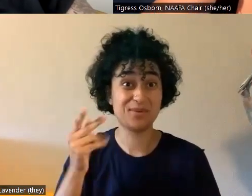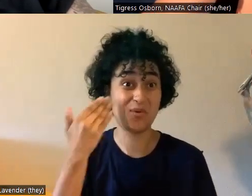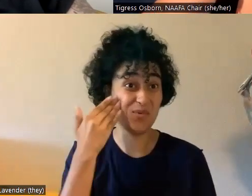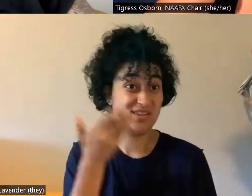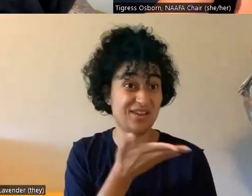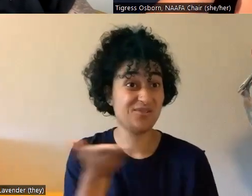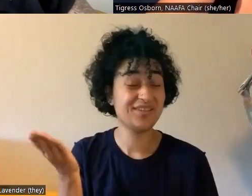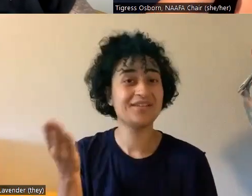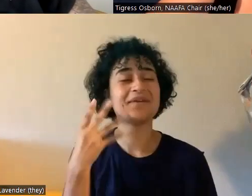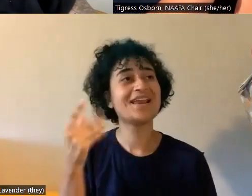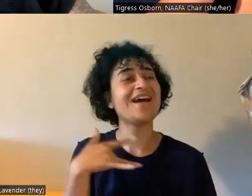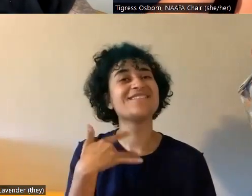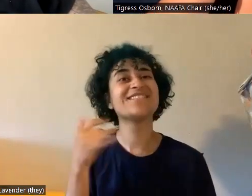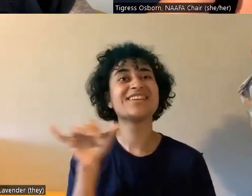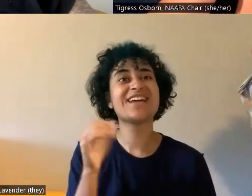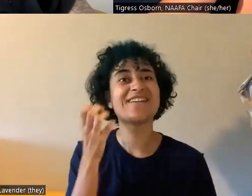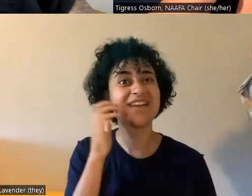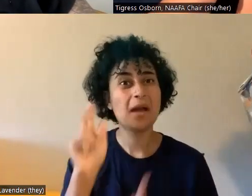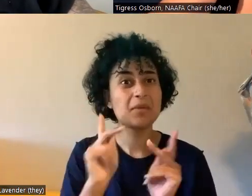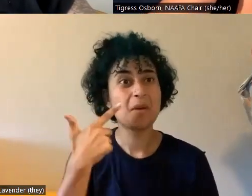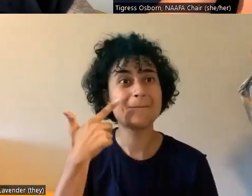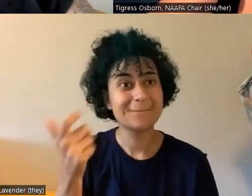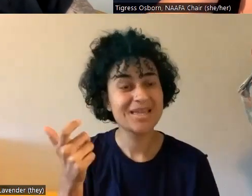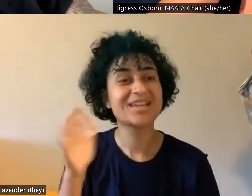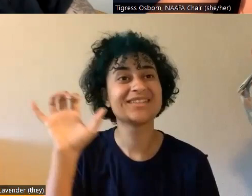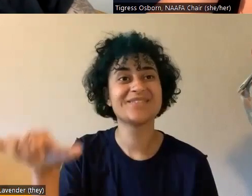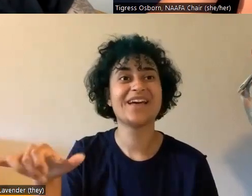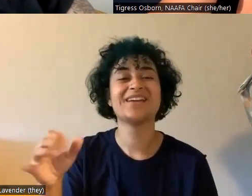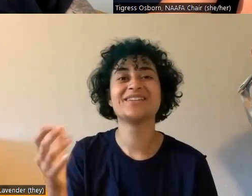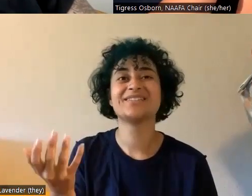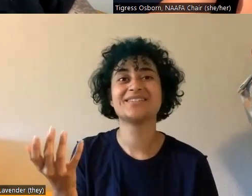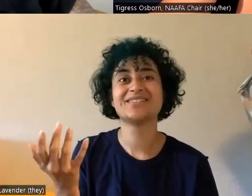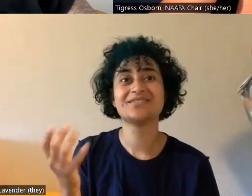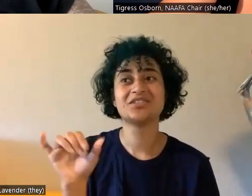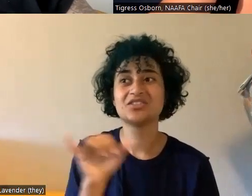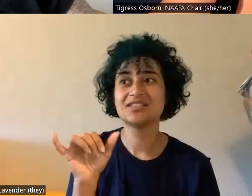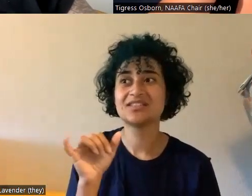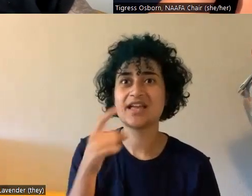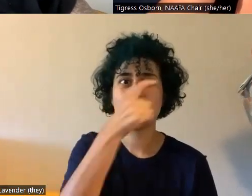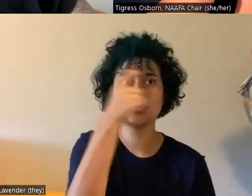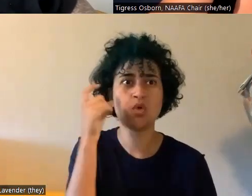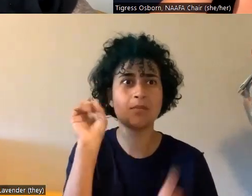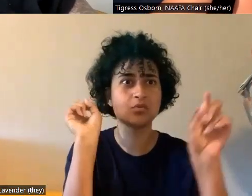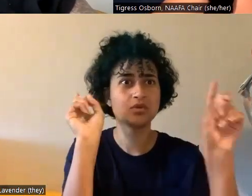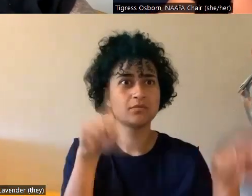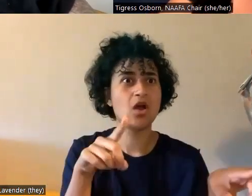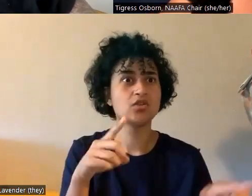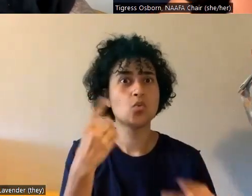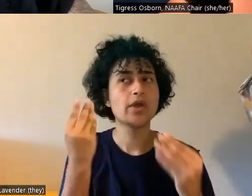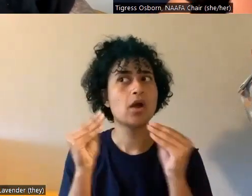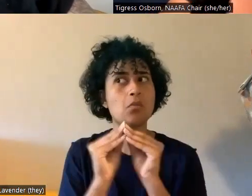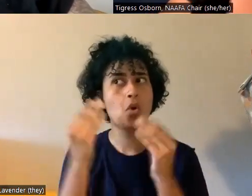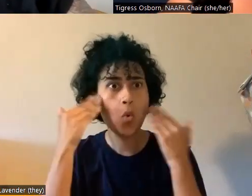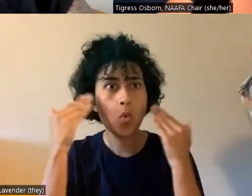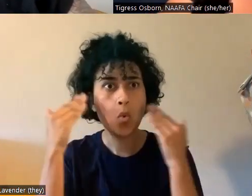I feel like fat people, because of this, which is like a trauma response, right? We are more aware and we're